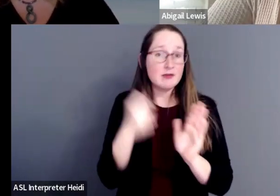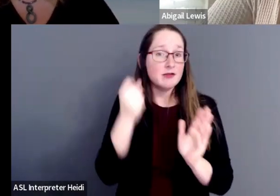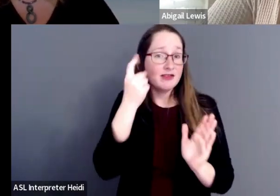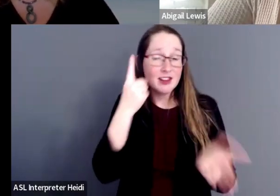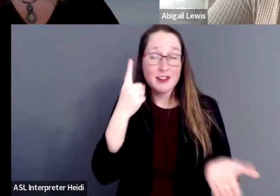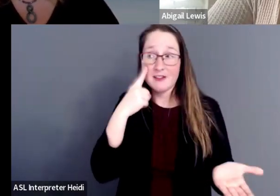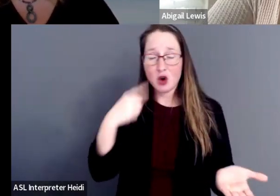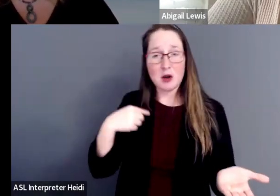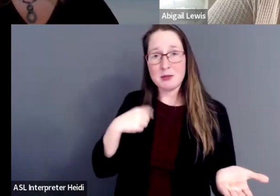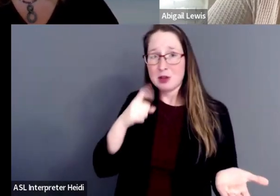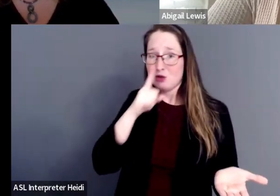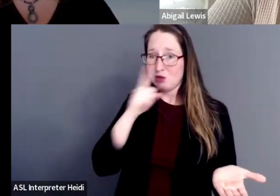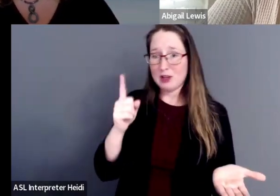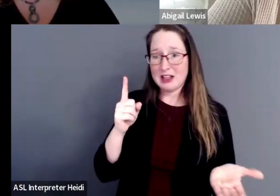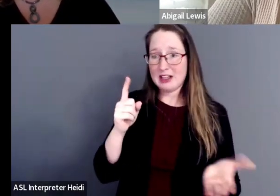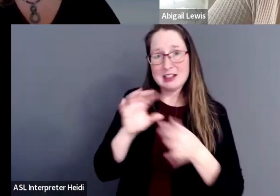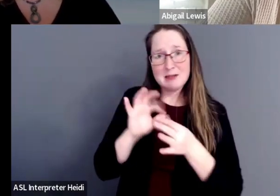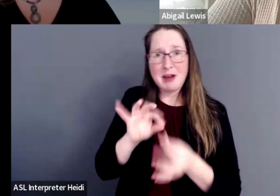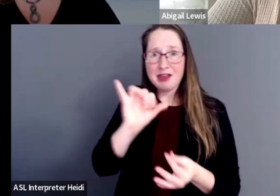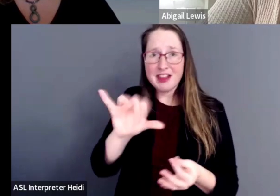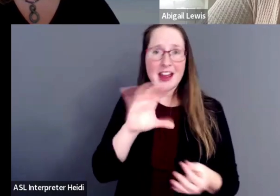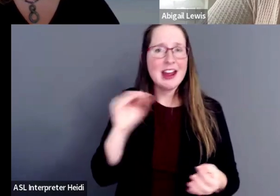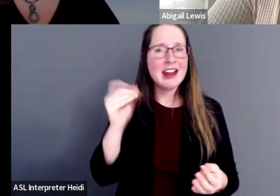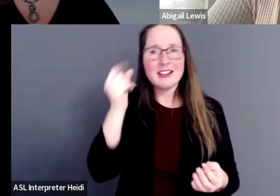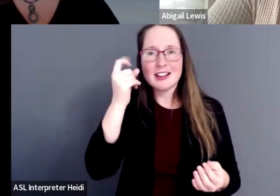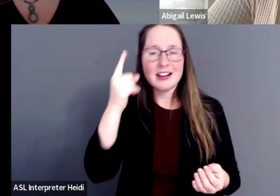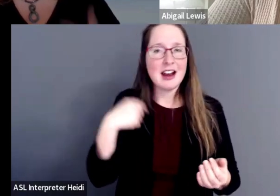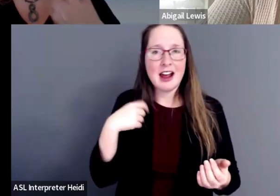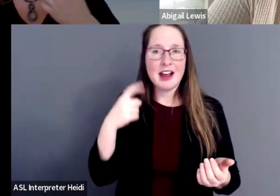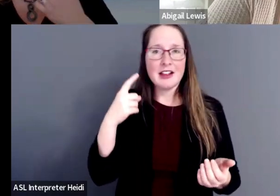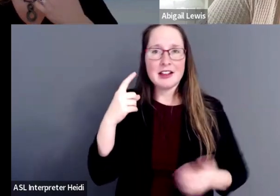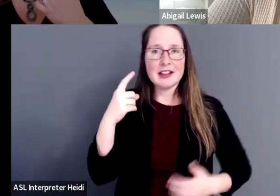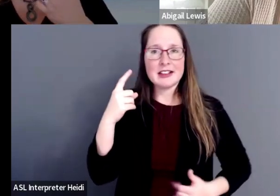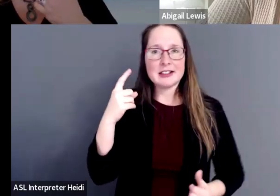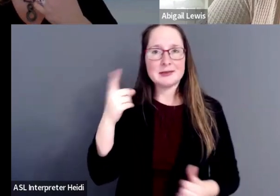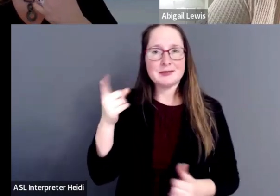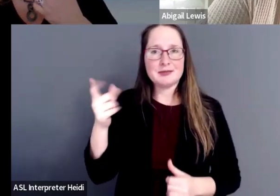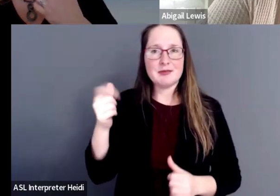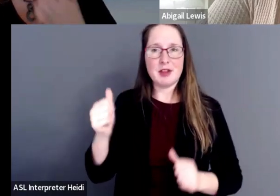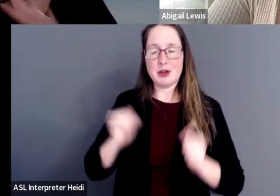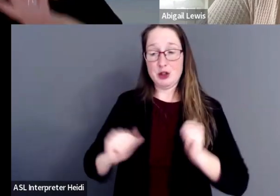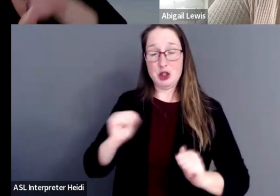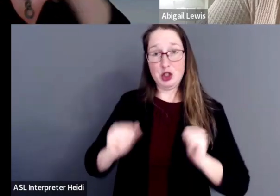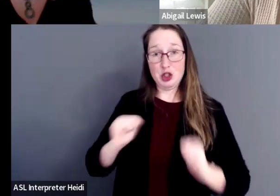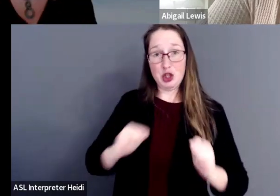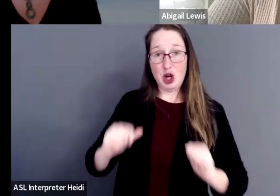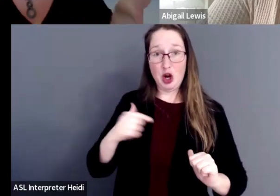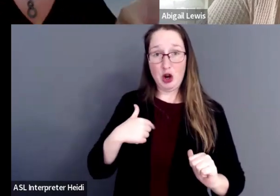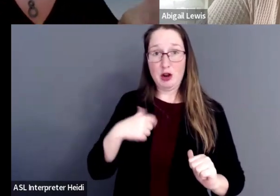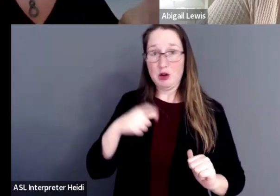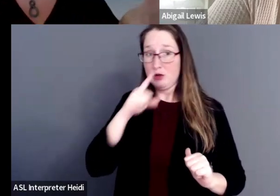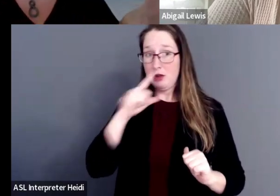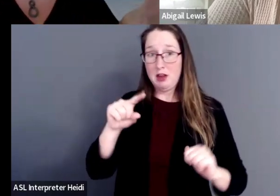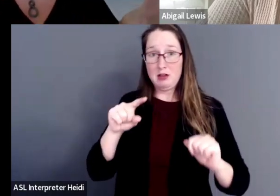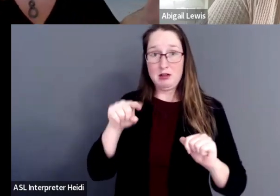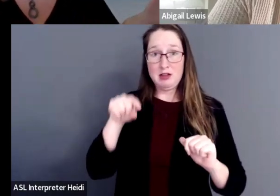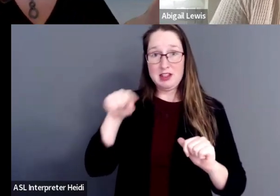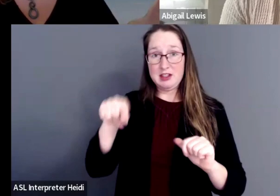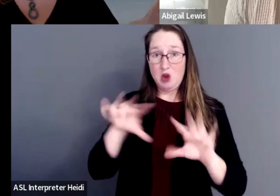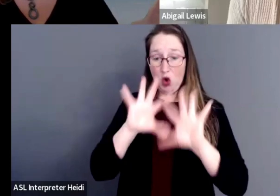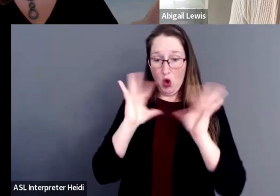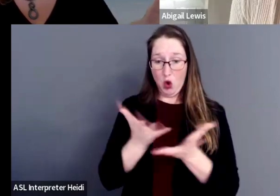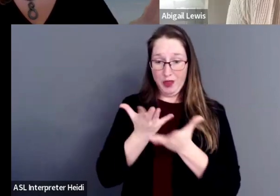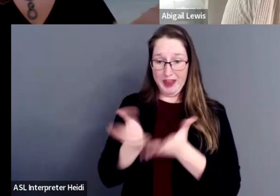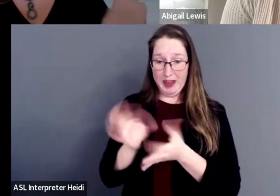it's about that. And I did have a solo show one year and I made the whole thing about my